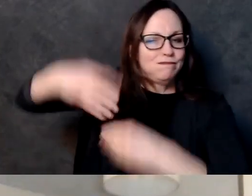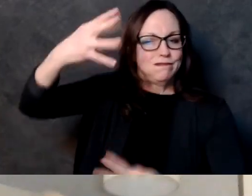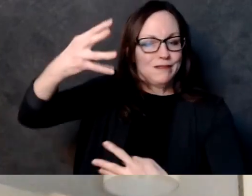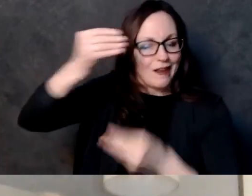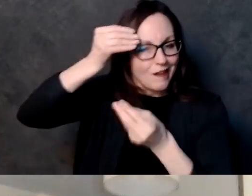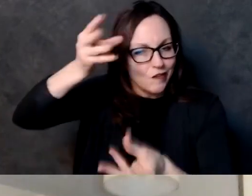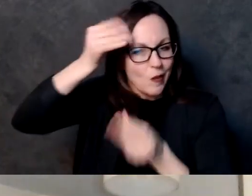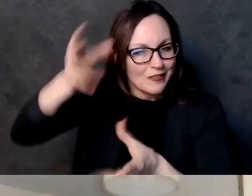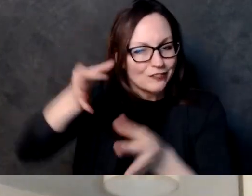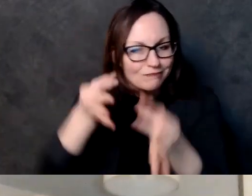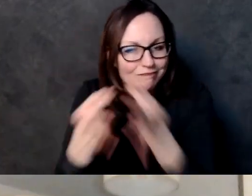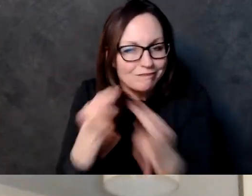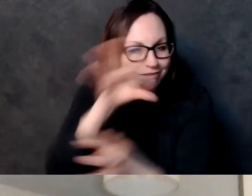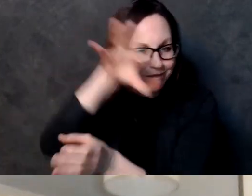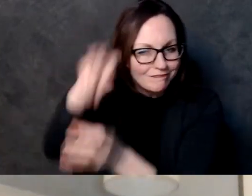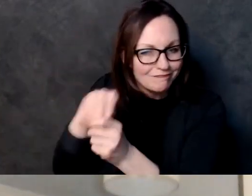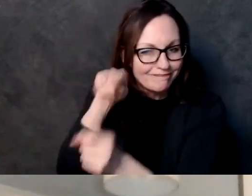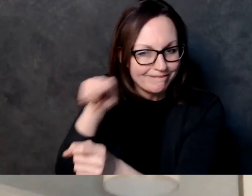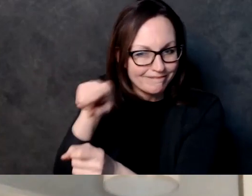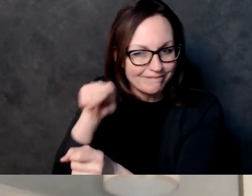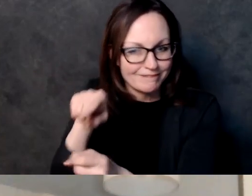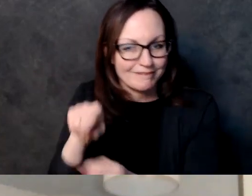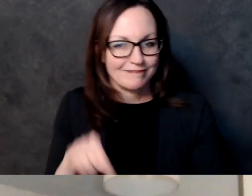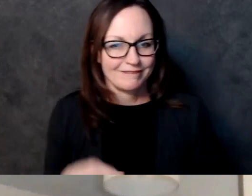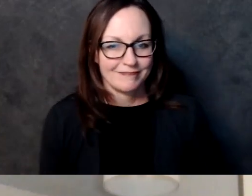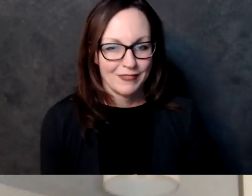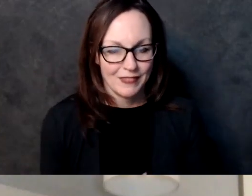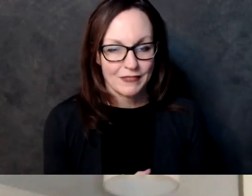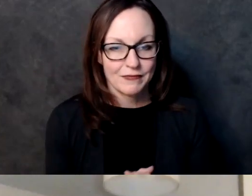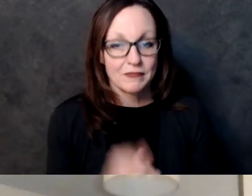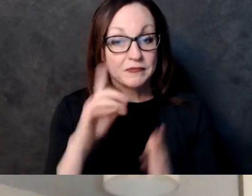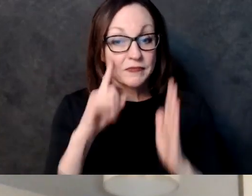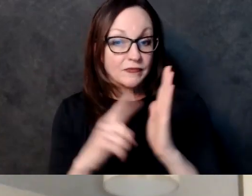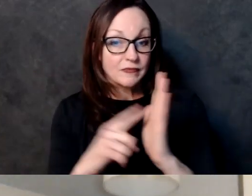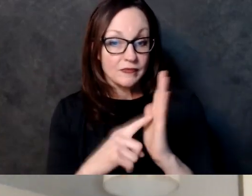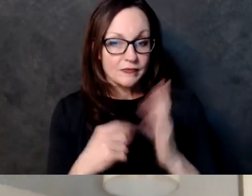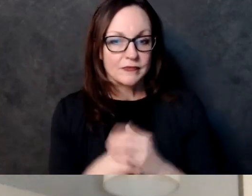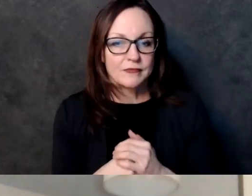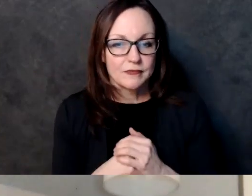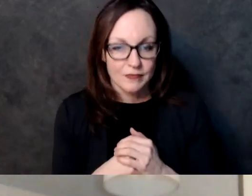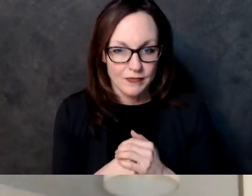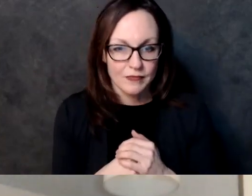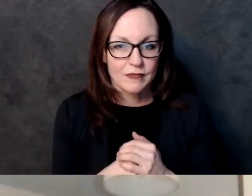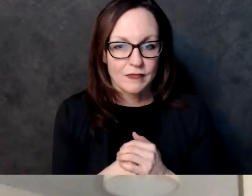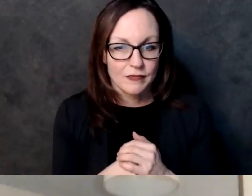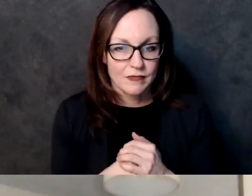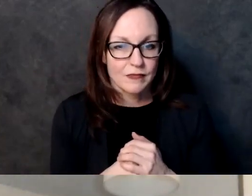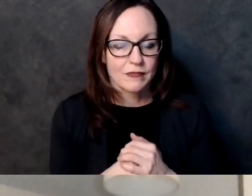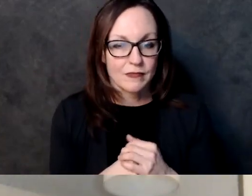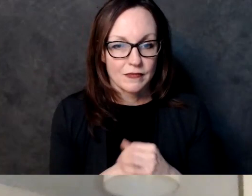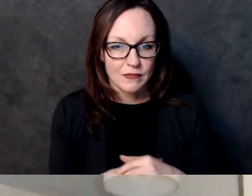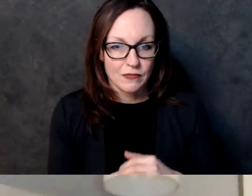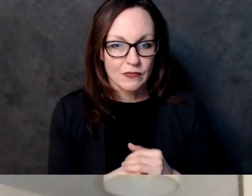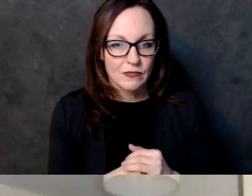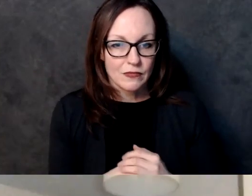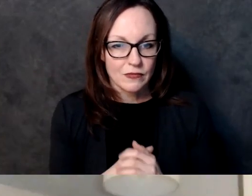uh allow um so a lot of a lot of the future flow of this is going to depend on this national bill passing and being able to